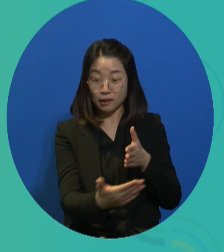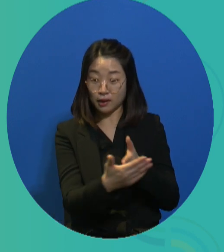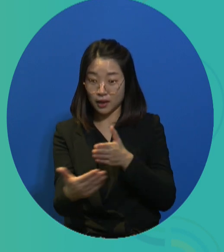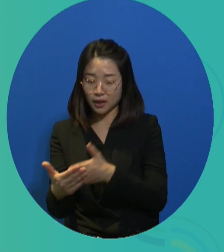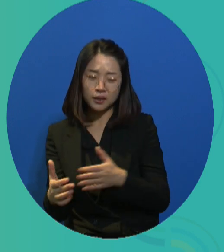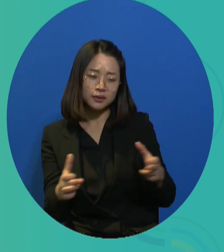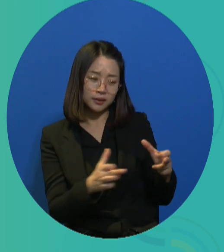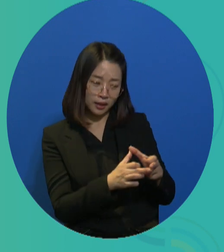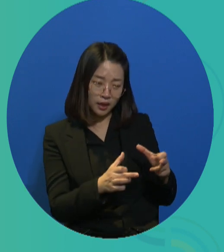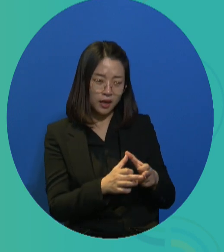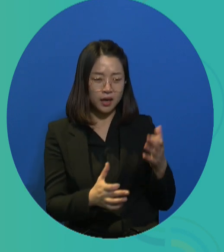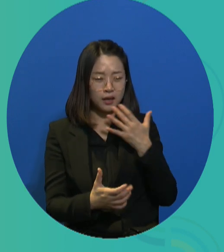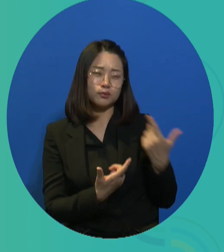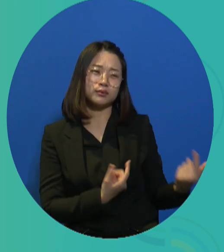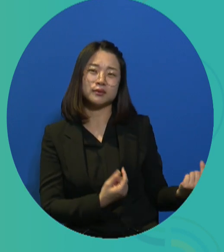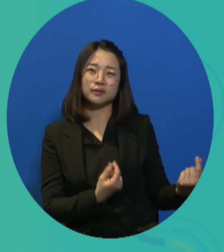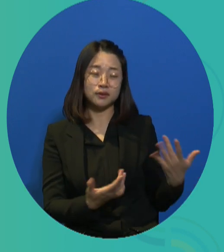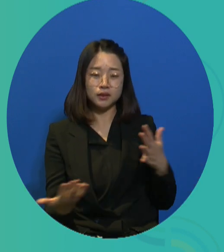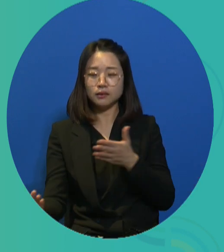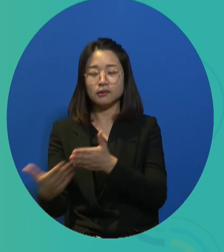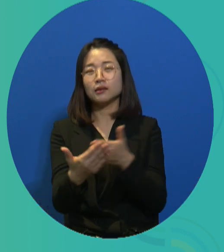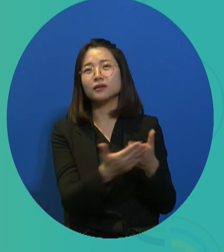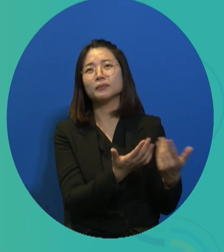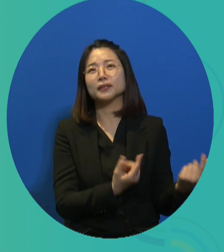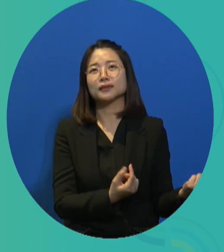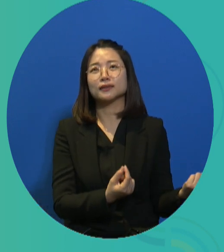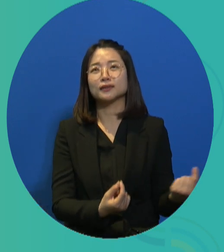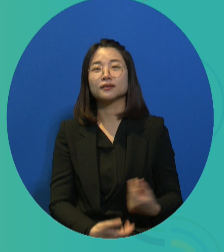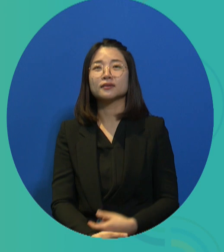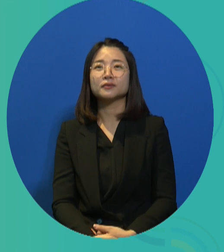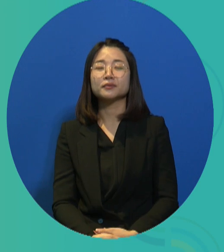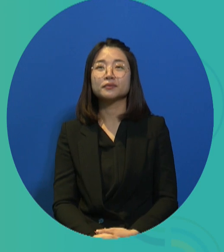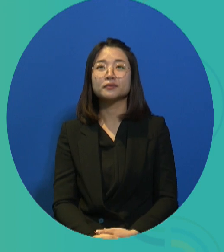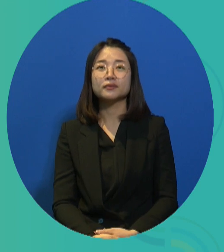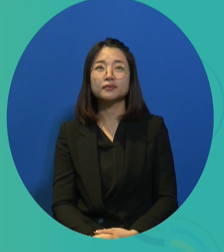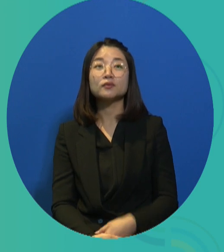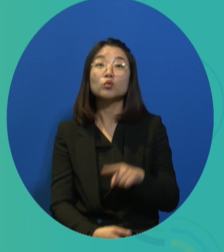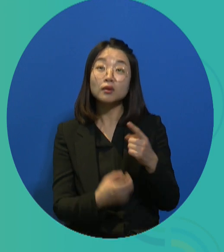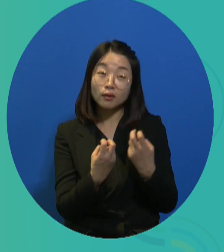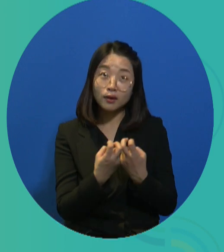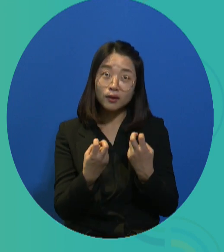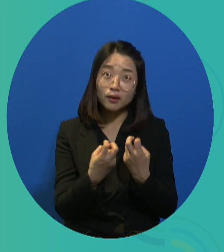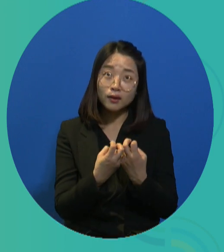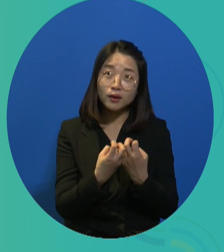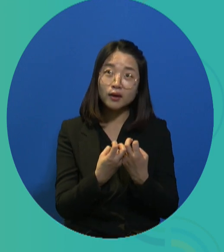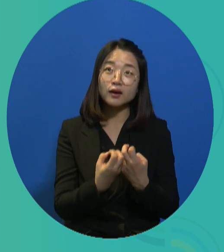This is not just for disabled body persons, but this is something that we need for all of our society.